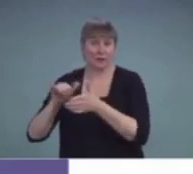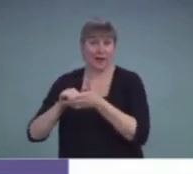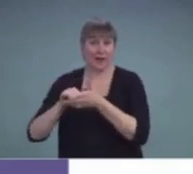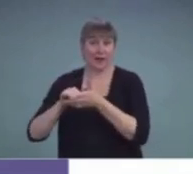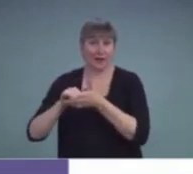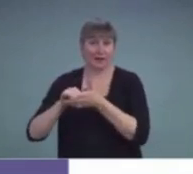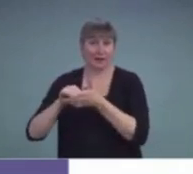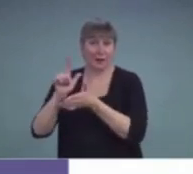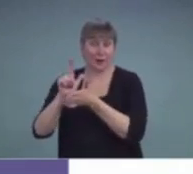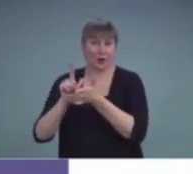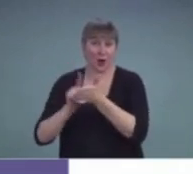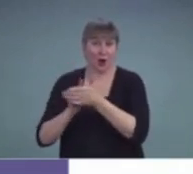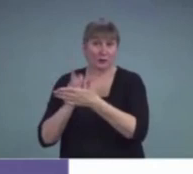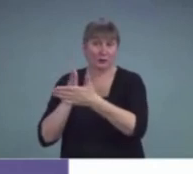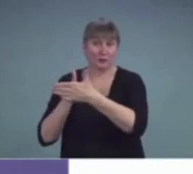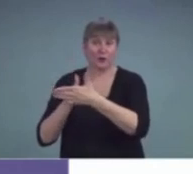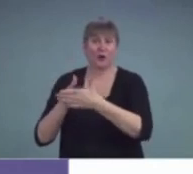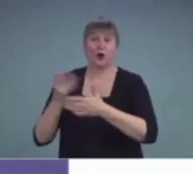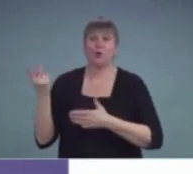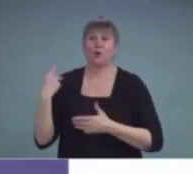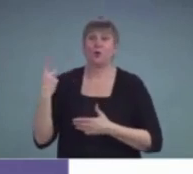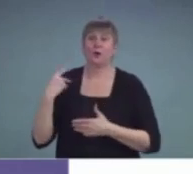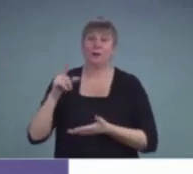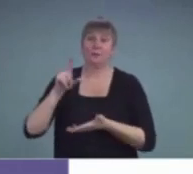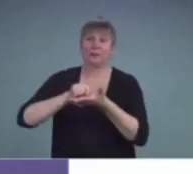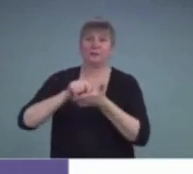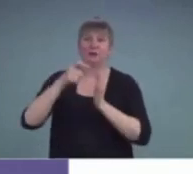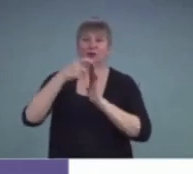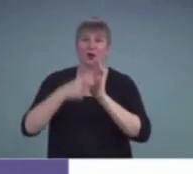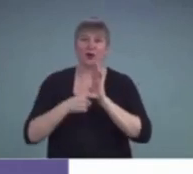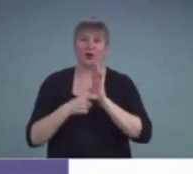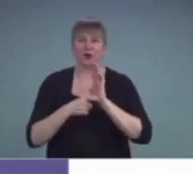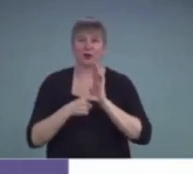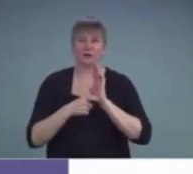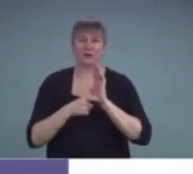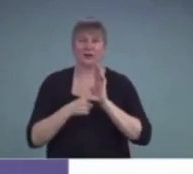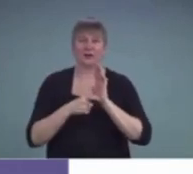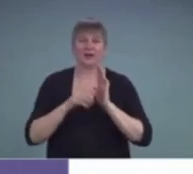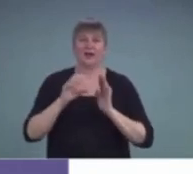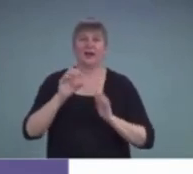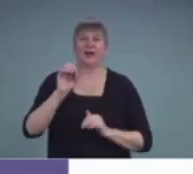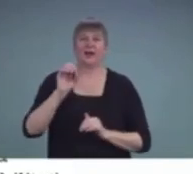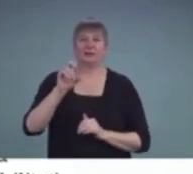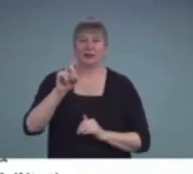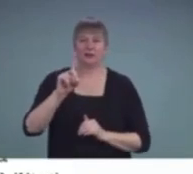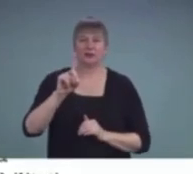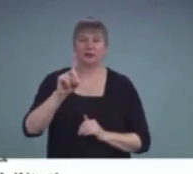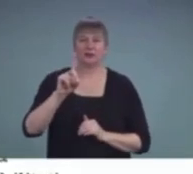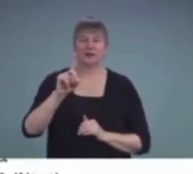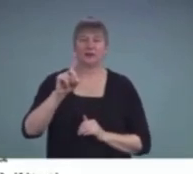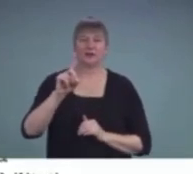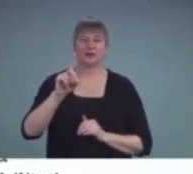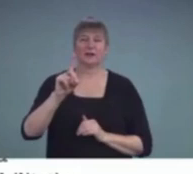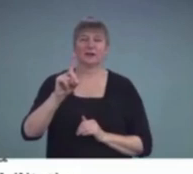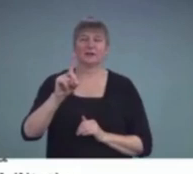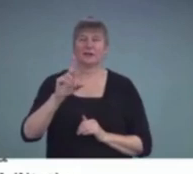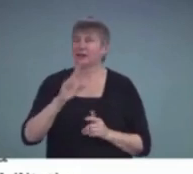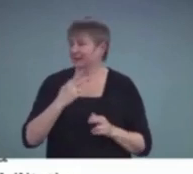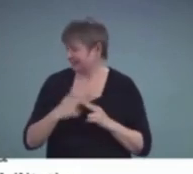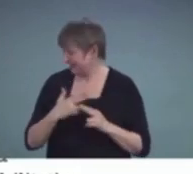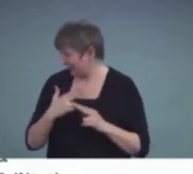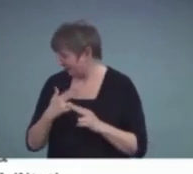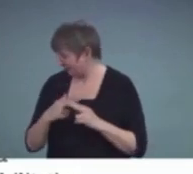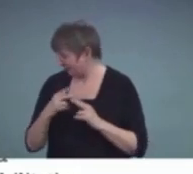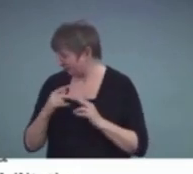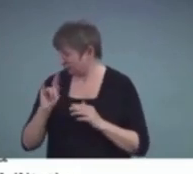we published an article in the Educational Audiology Journal. It's not called that anymore, but I can never remember the new name.